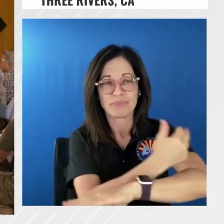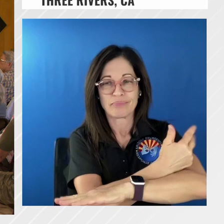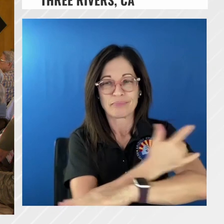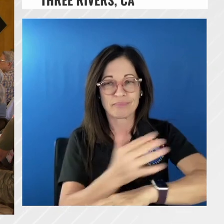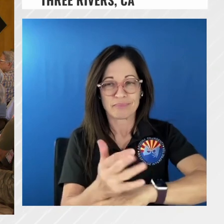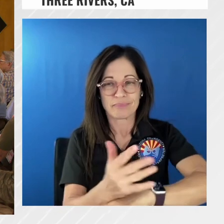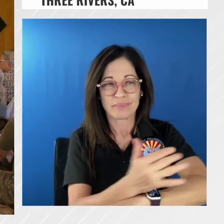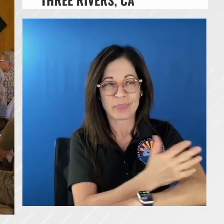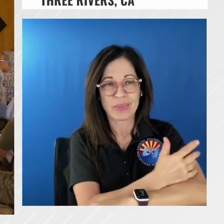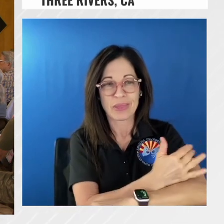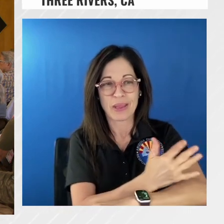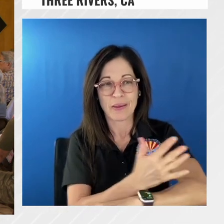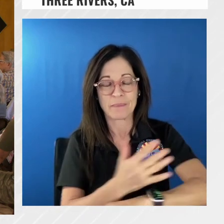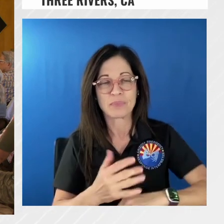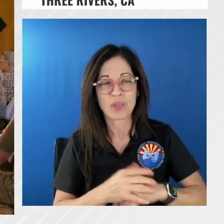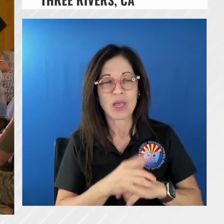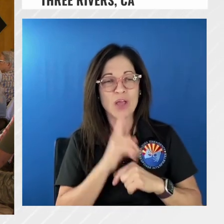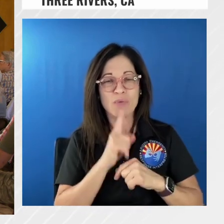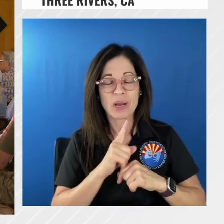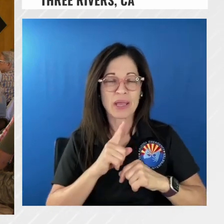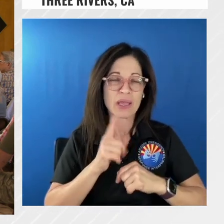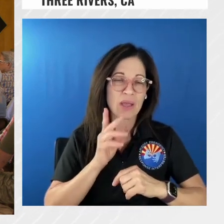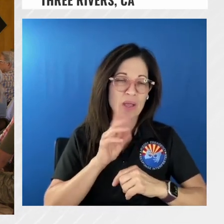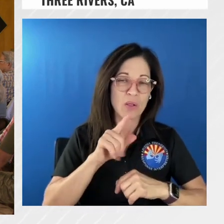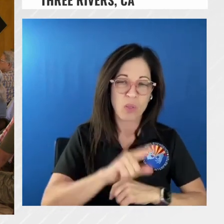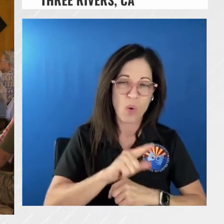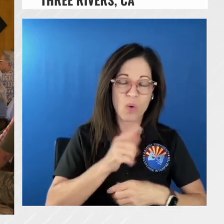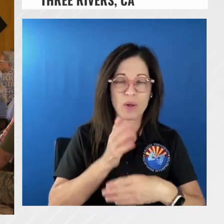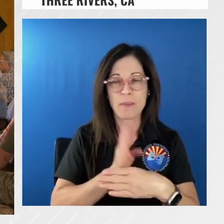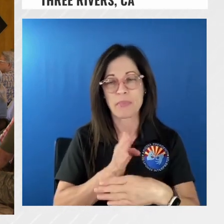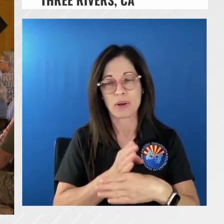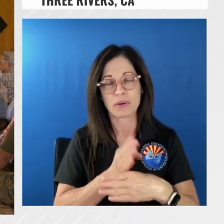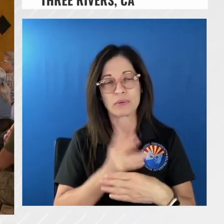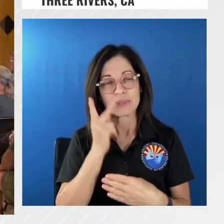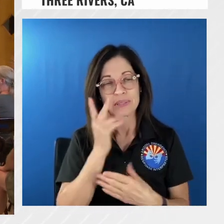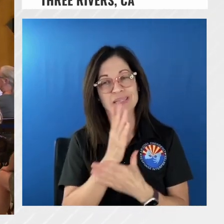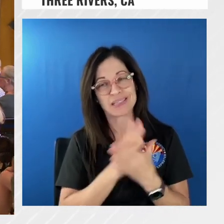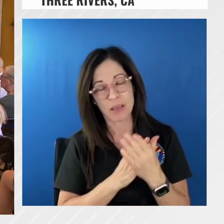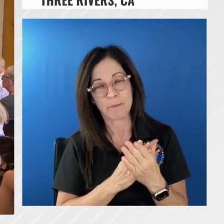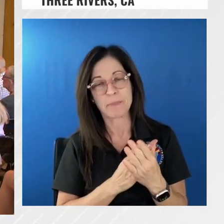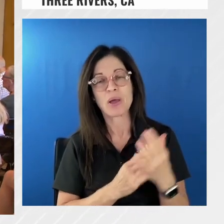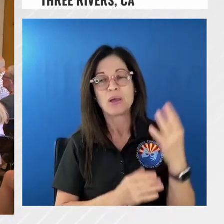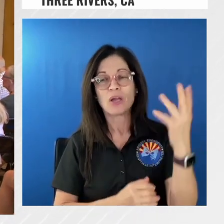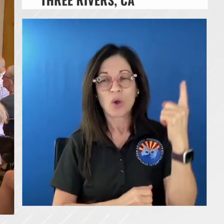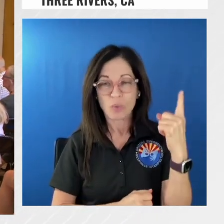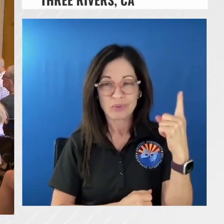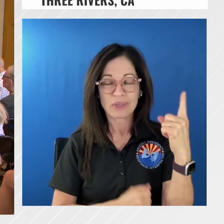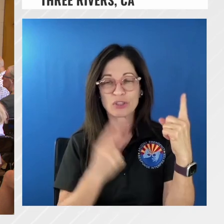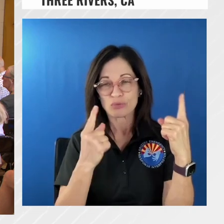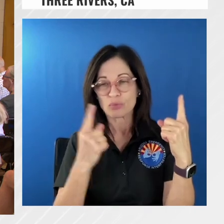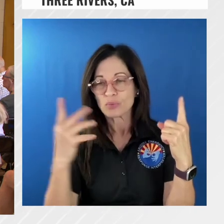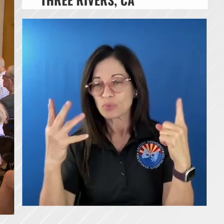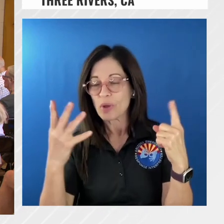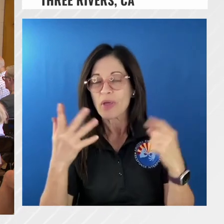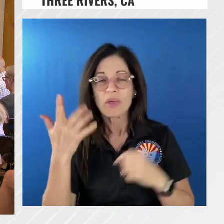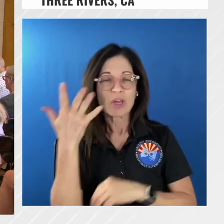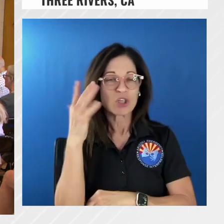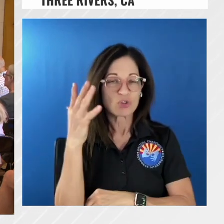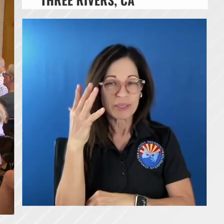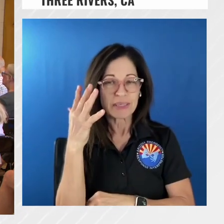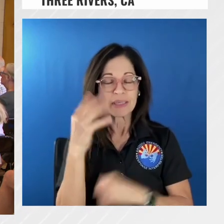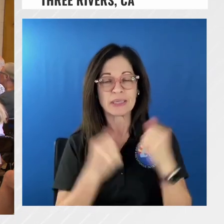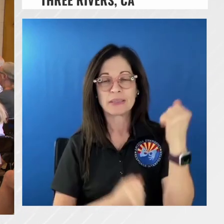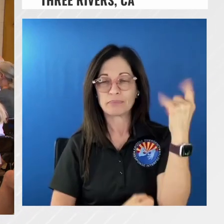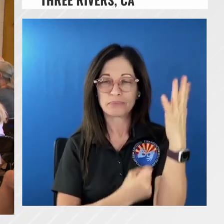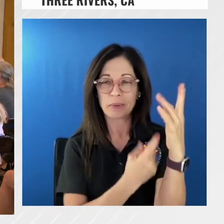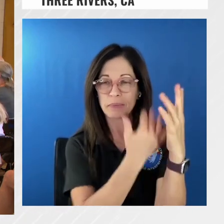pretty low to moderate we've seen some single tree torching maybe group tree but for the most part the fire is burning pretty